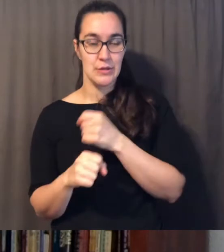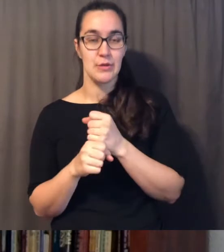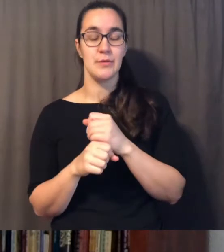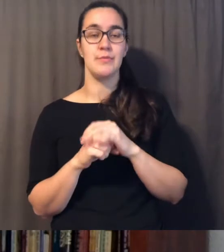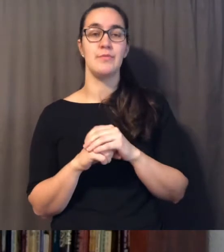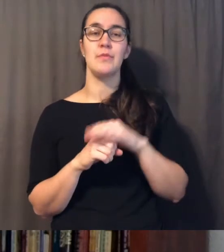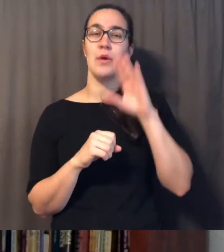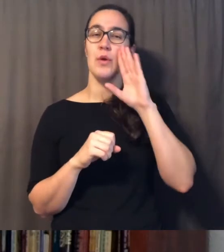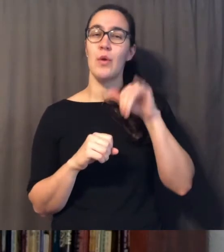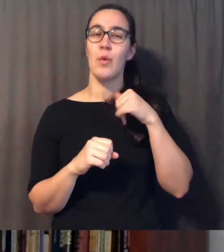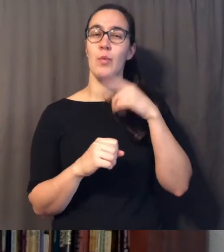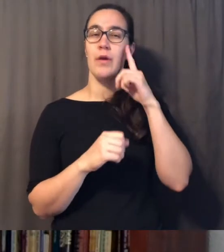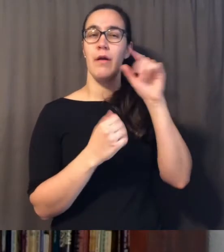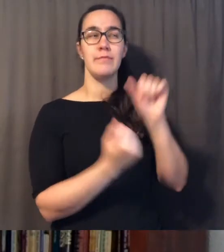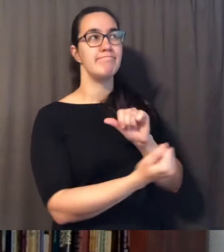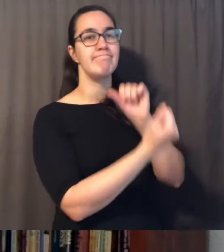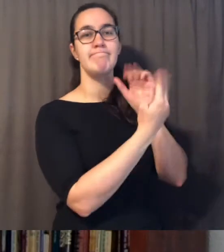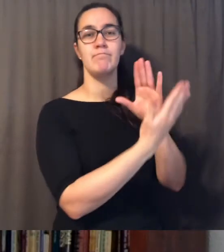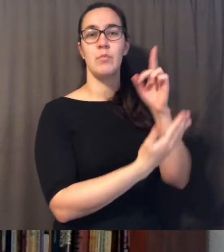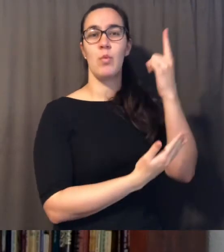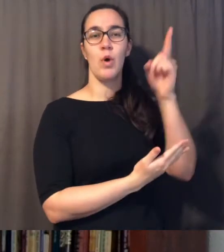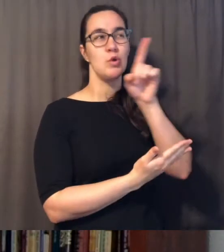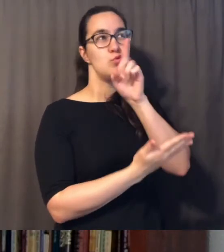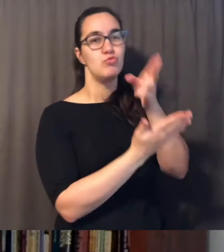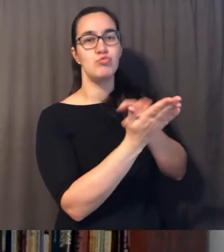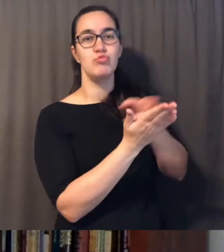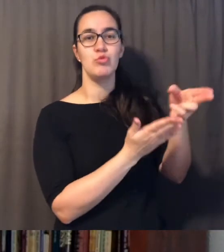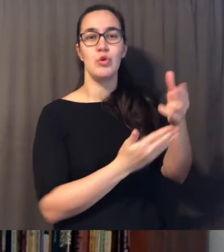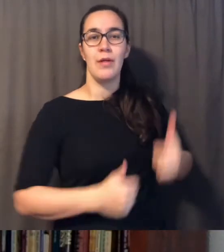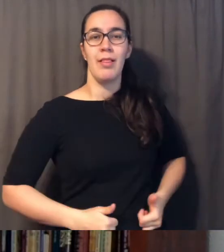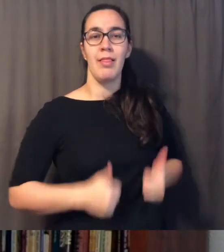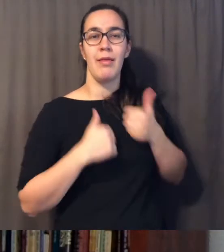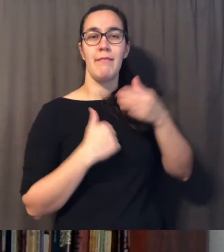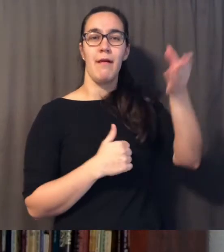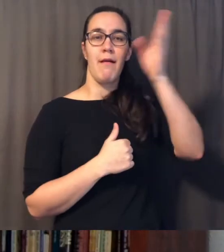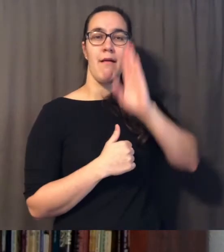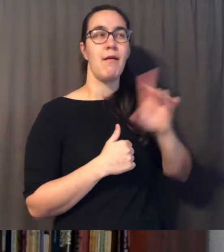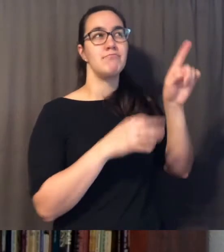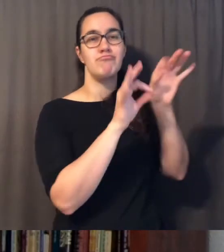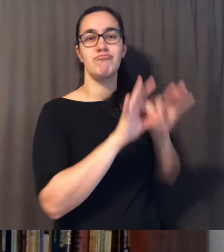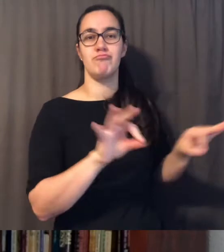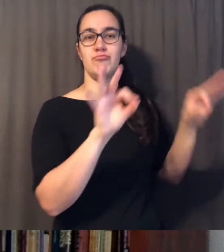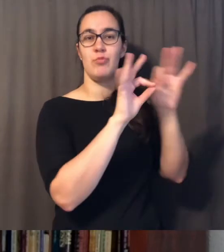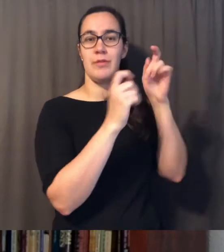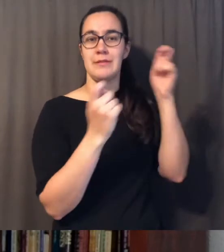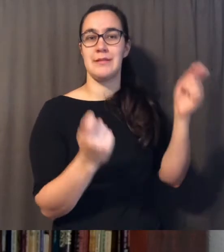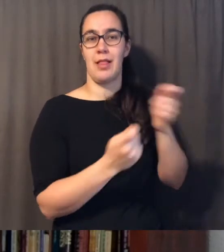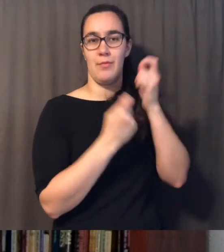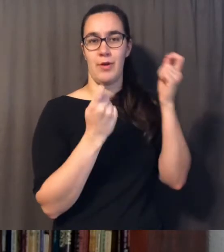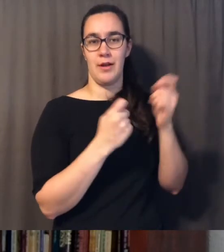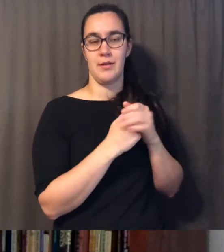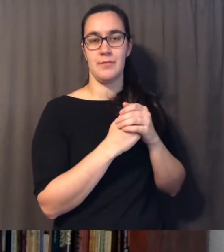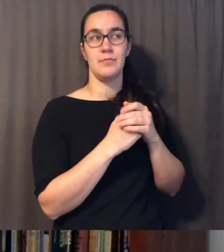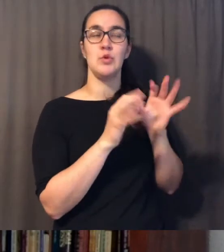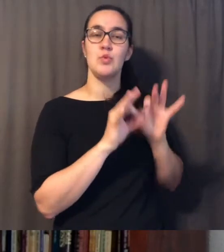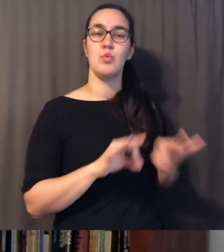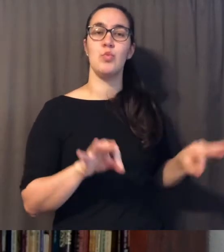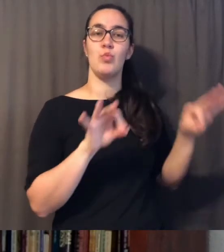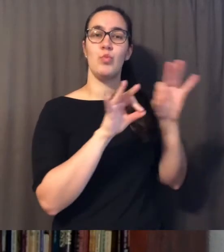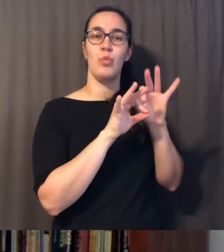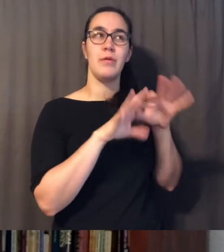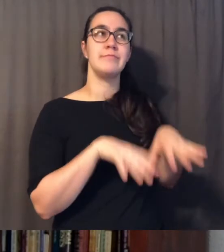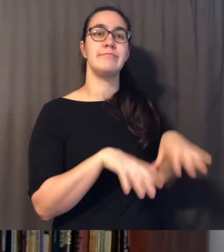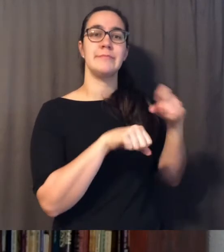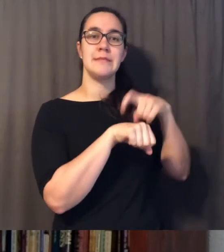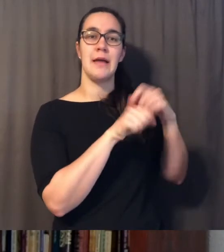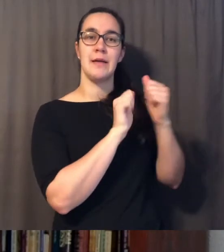the one true living god who is worth celebrating he is worth spending time with